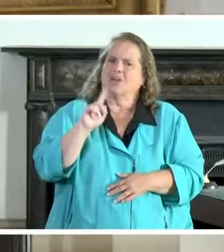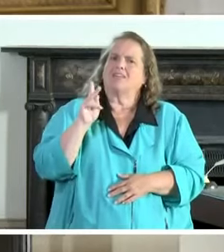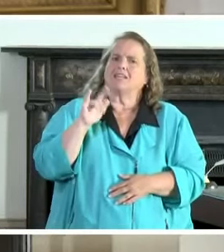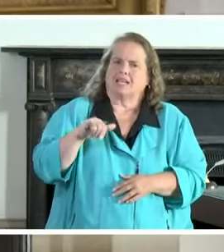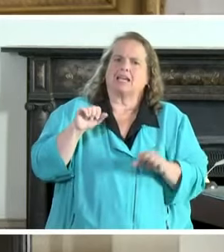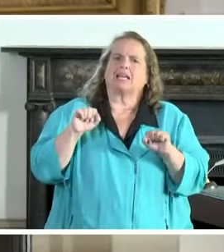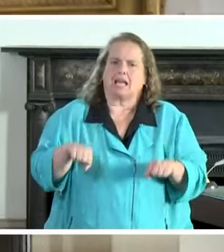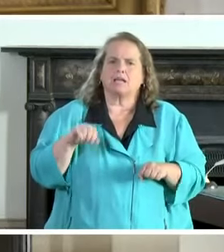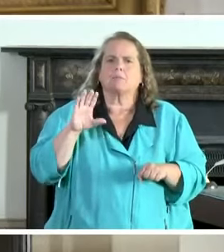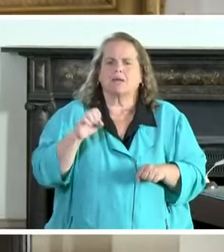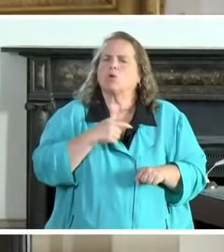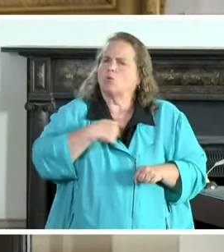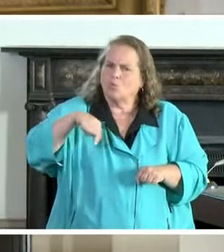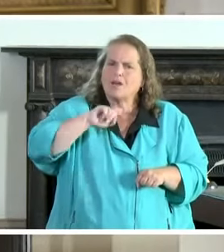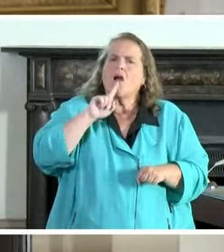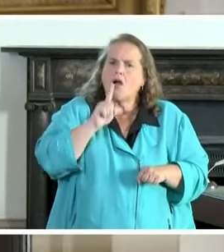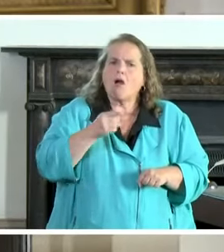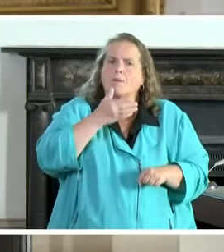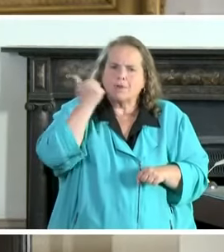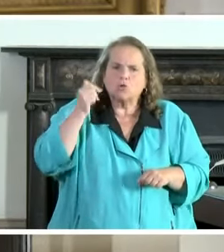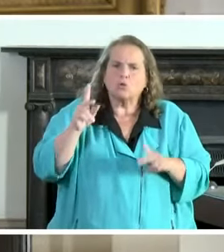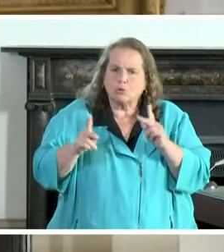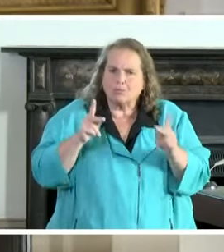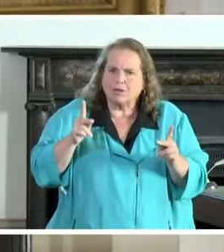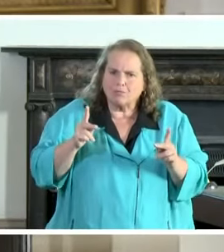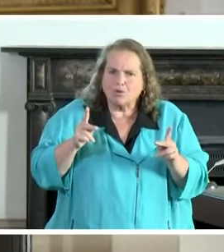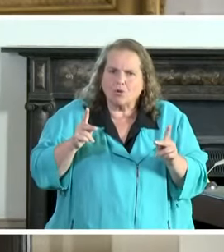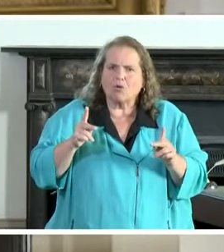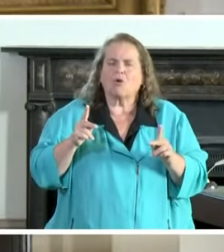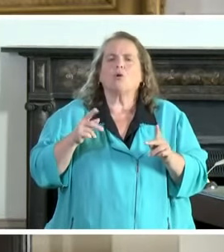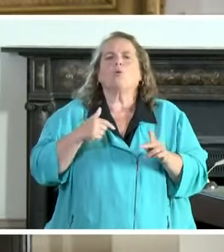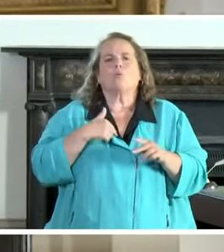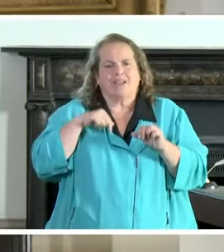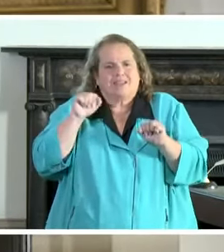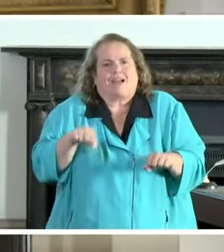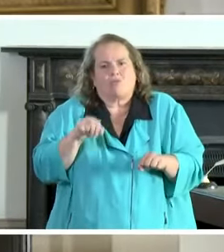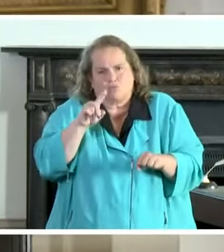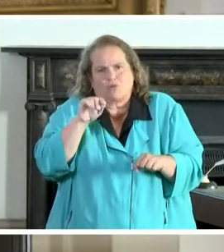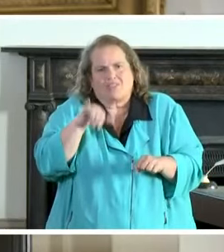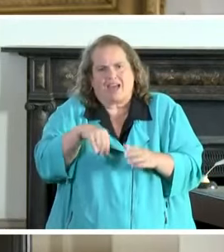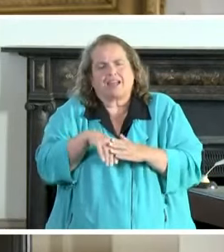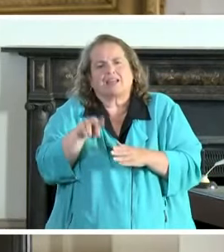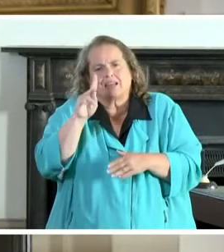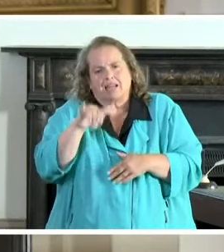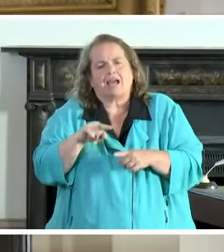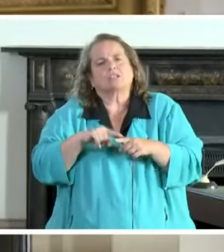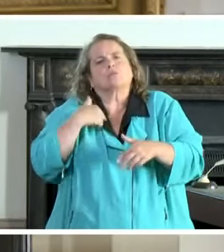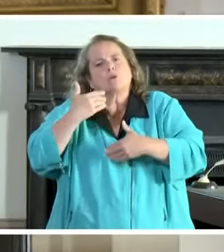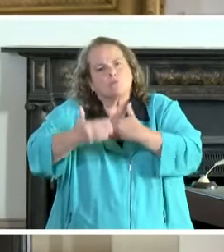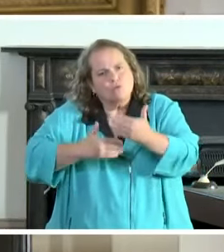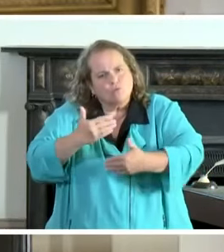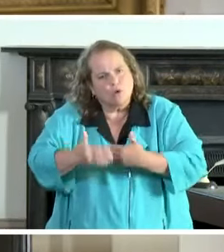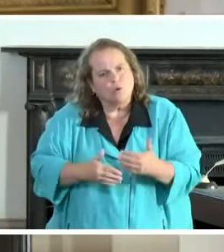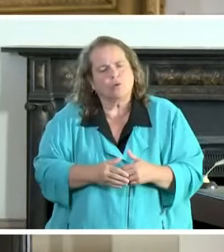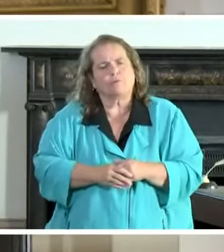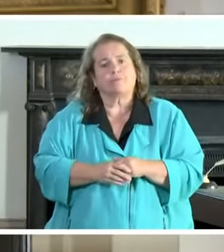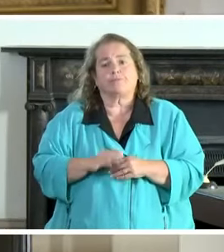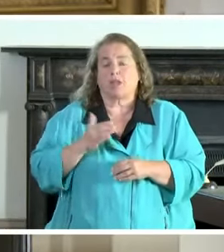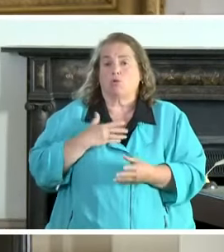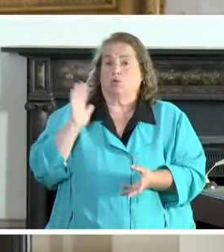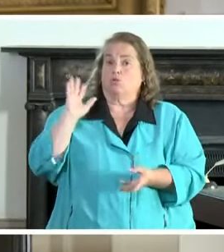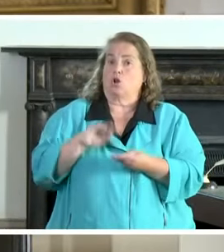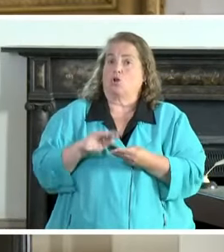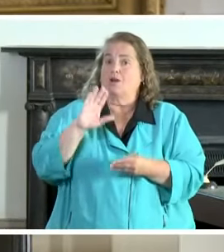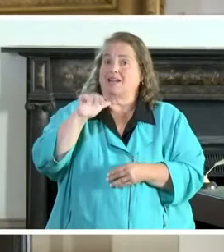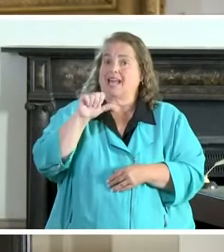a better people and a better commonwealth uh as we move forward uh our total uh case count